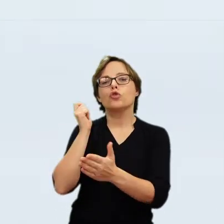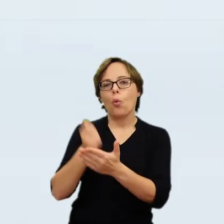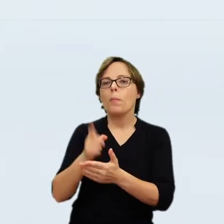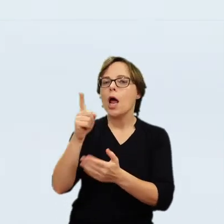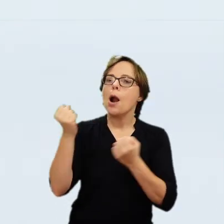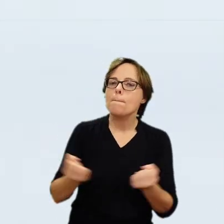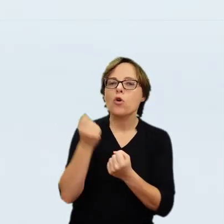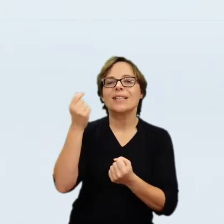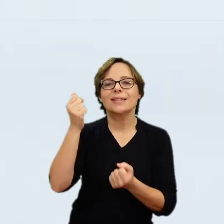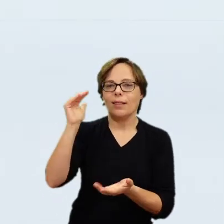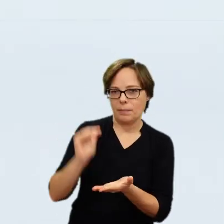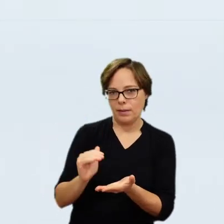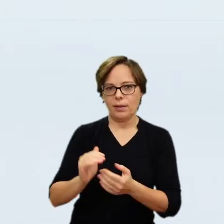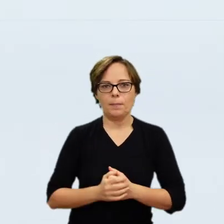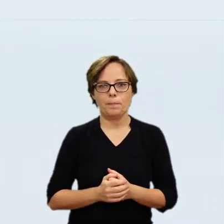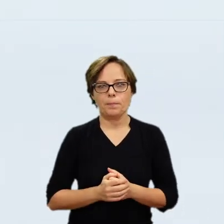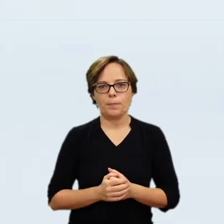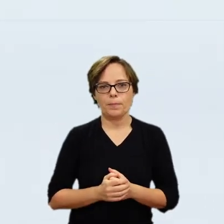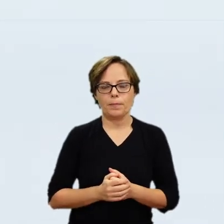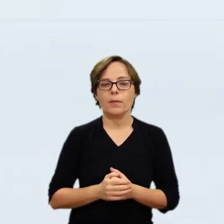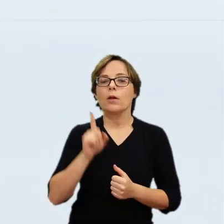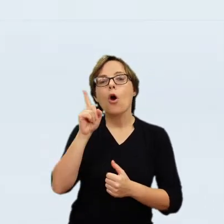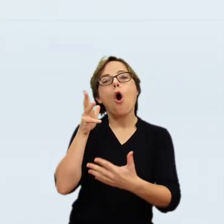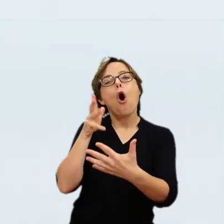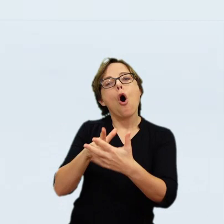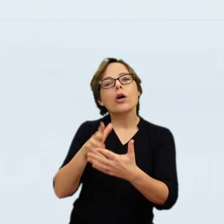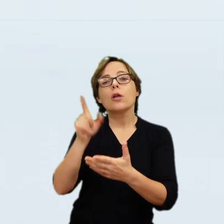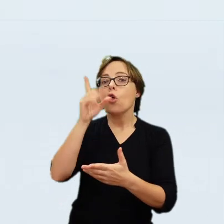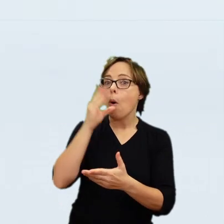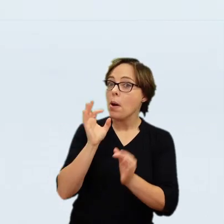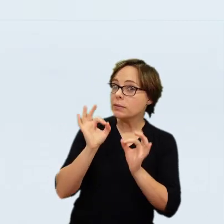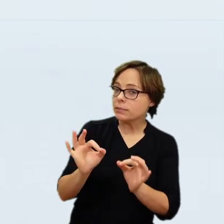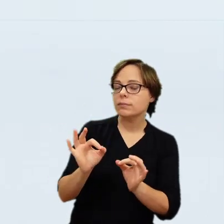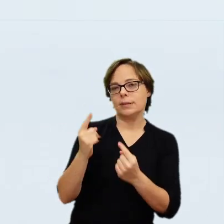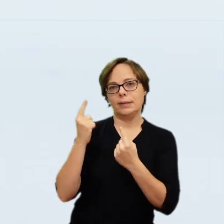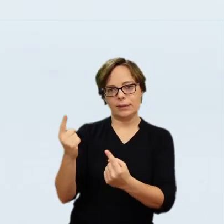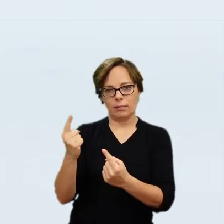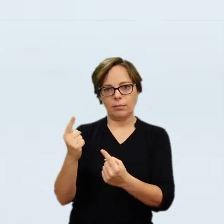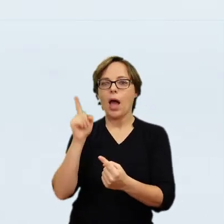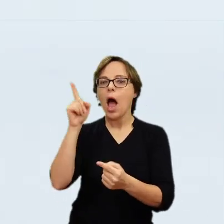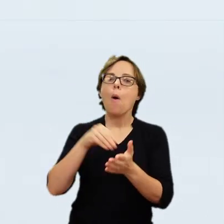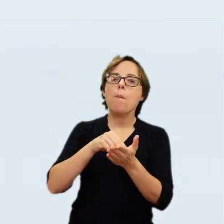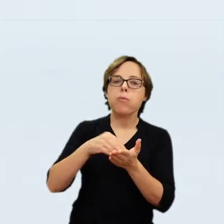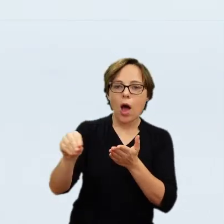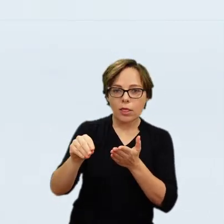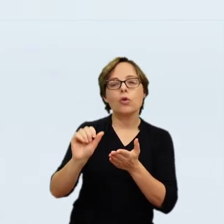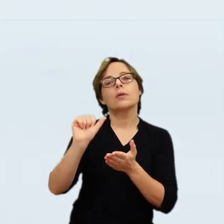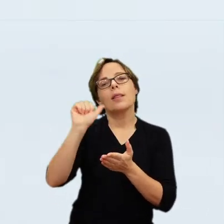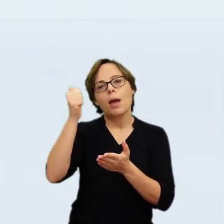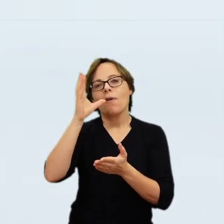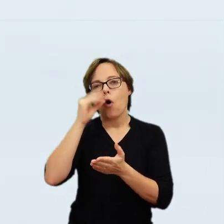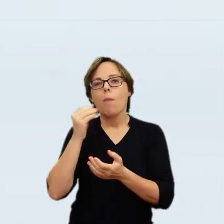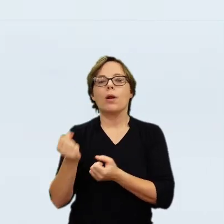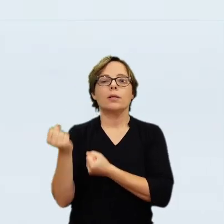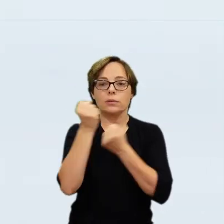or if she inherited it in 1834. In 1833, we know that the painting was sent to Vienna, where